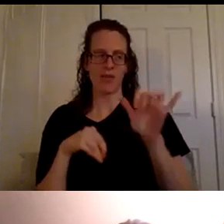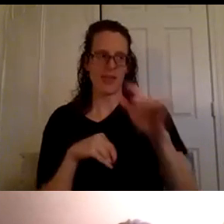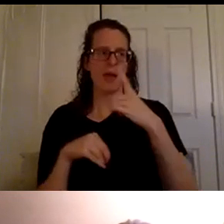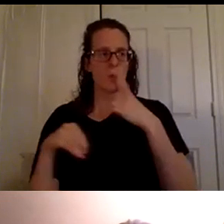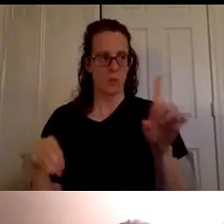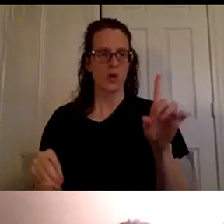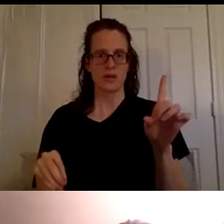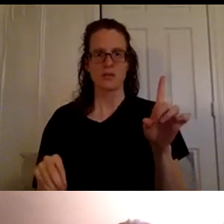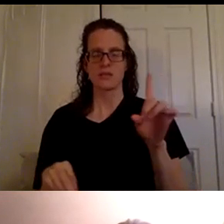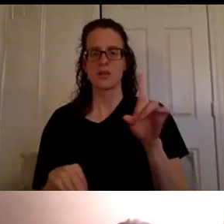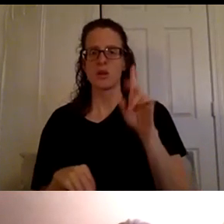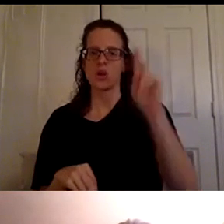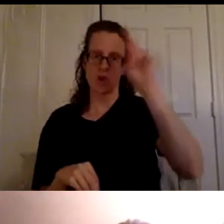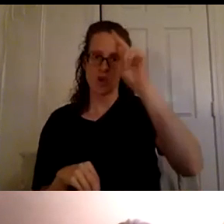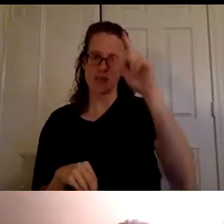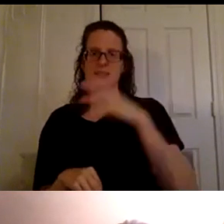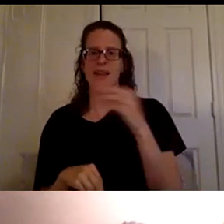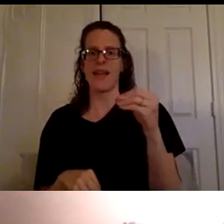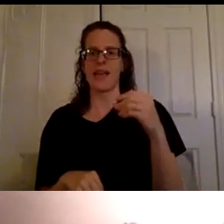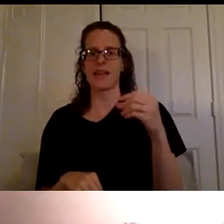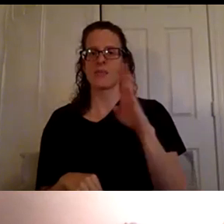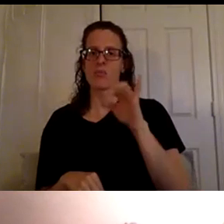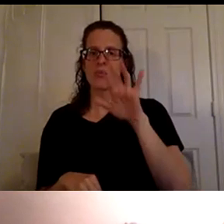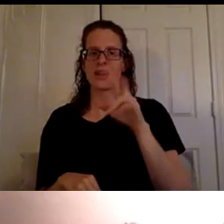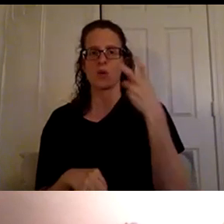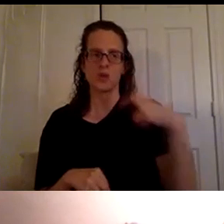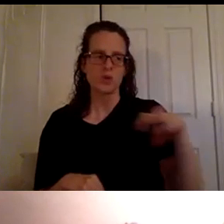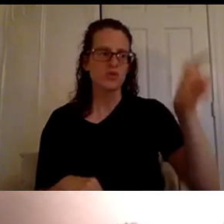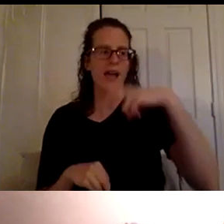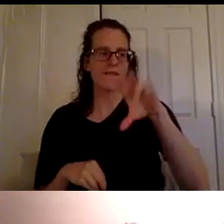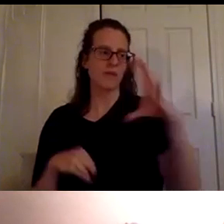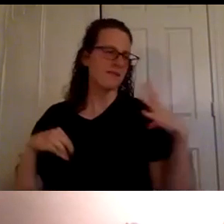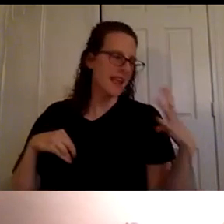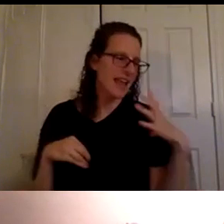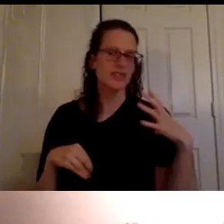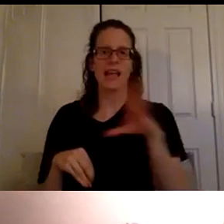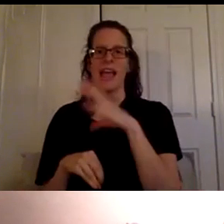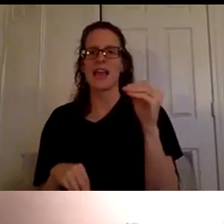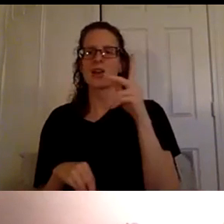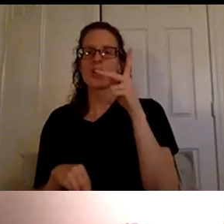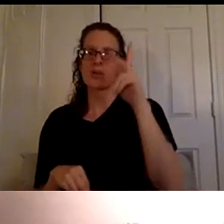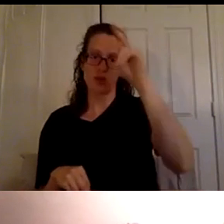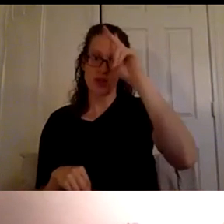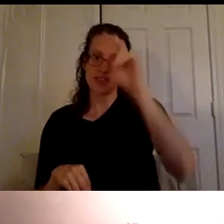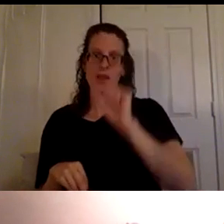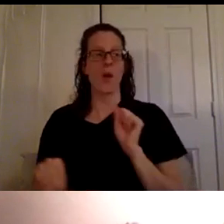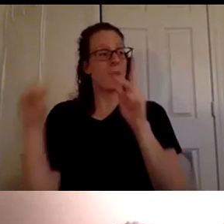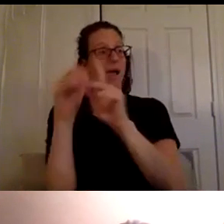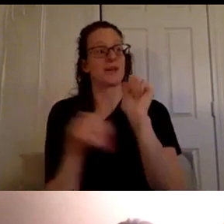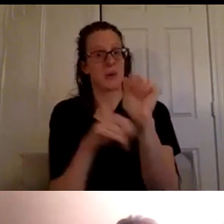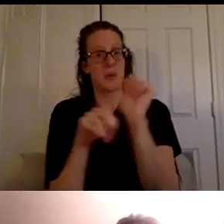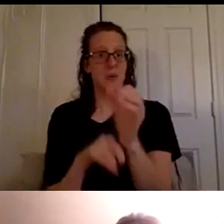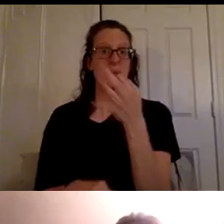krista and i will be traveling a little bit and then krista will probably be getting back to work fairly soon um